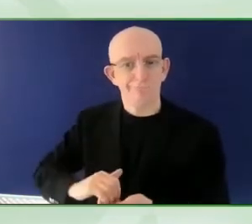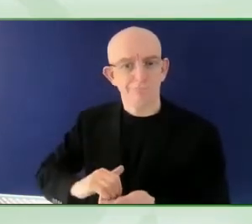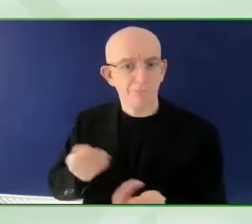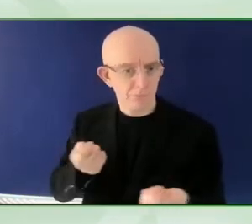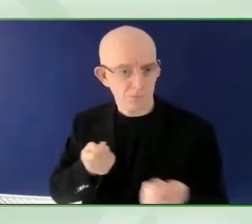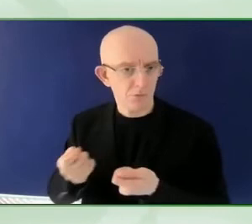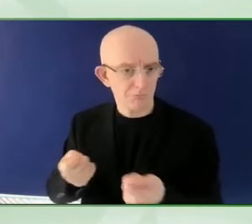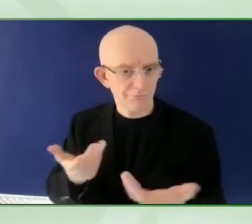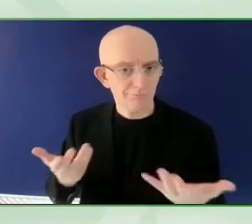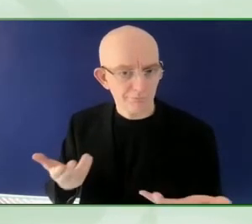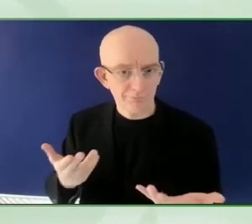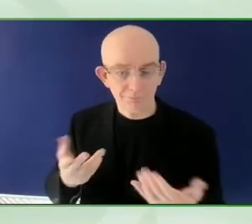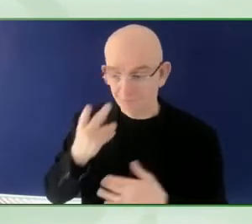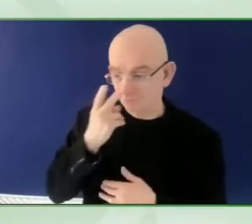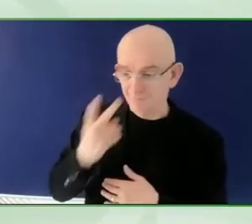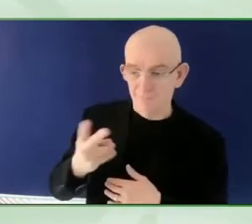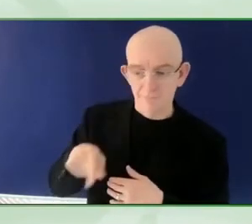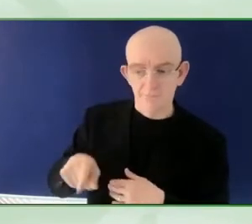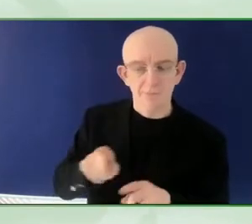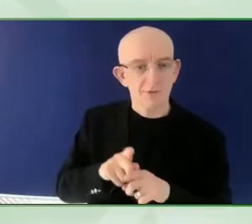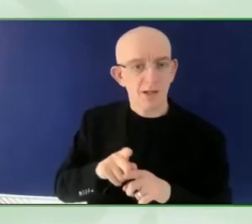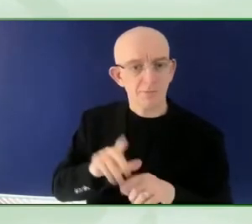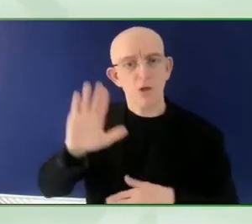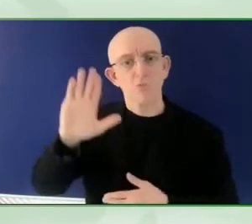Yeah, so thank you very much, Jose.